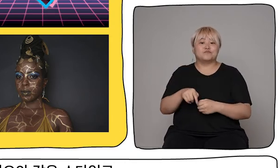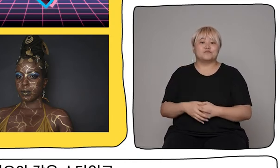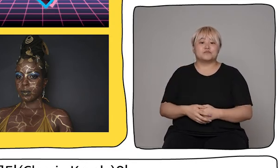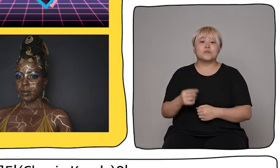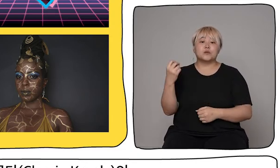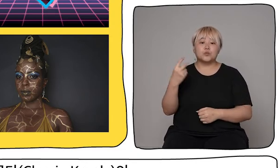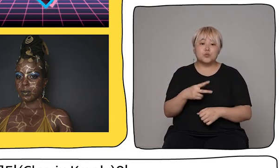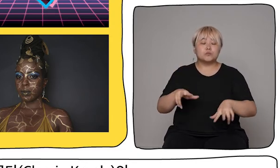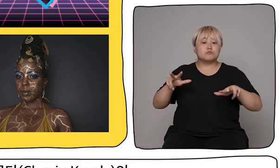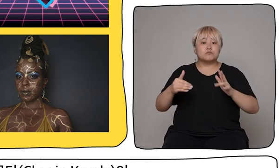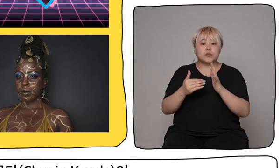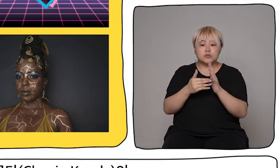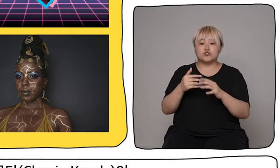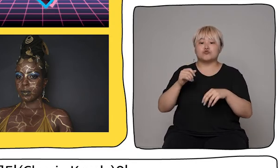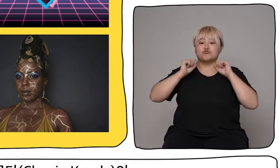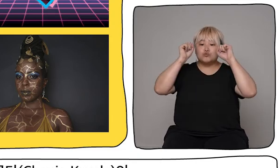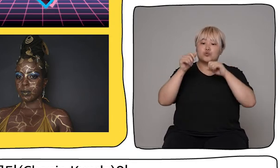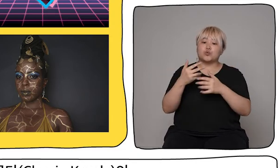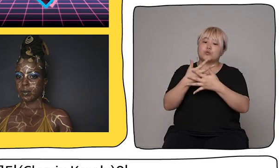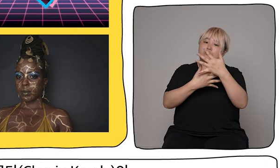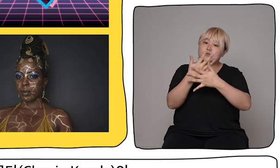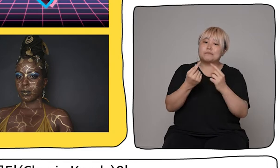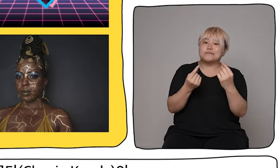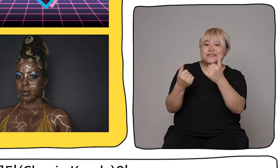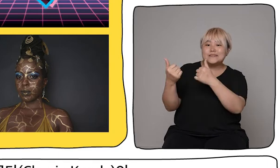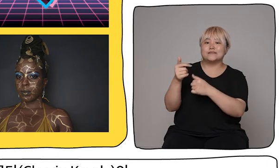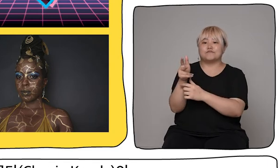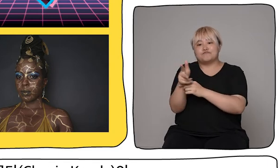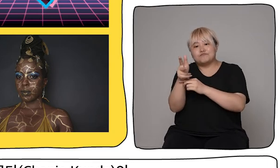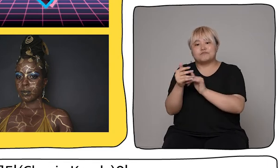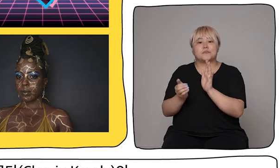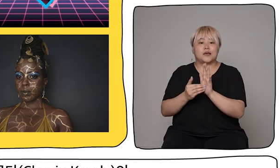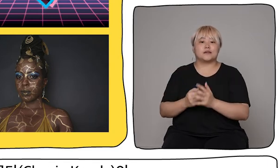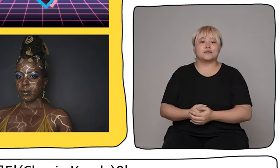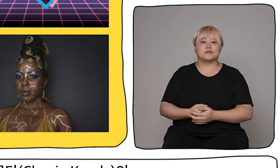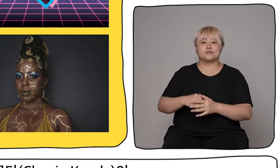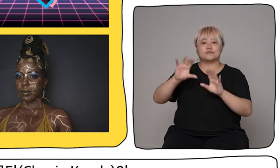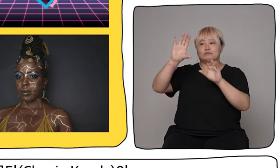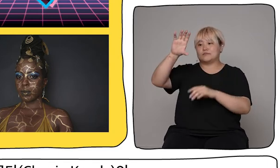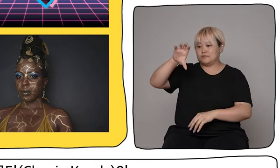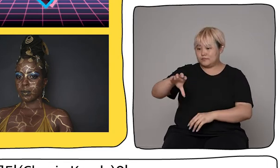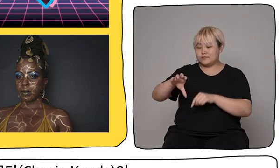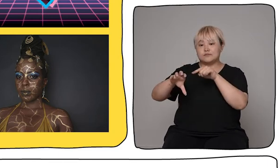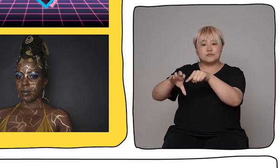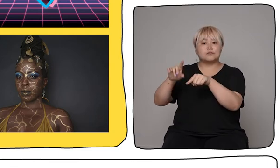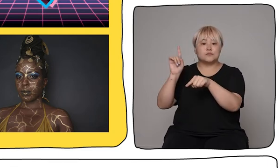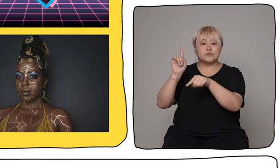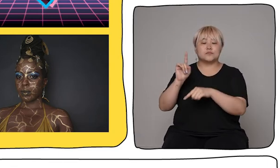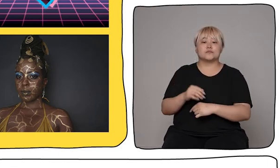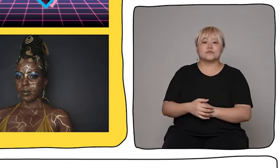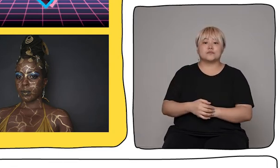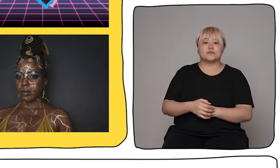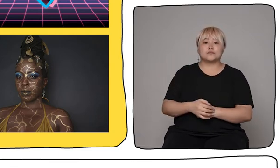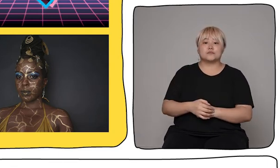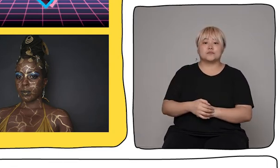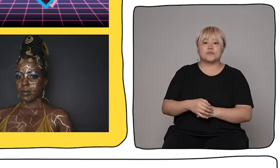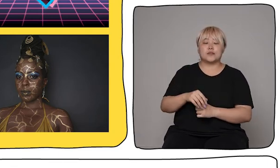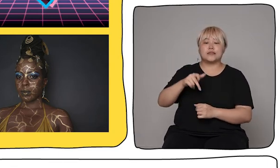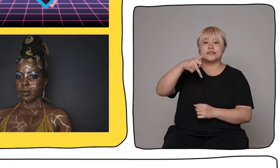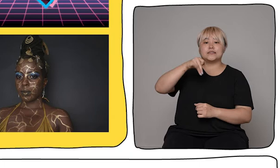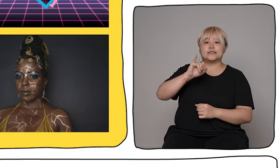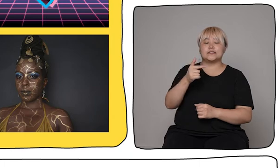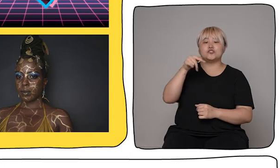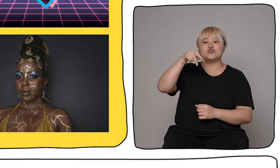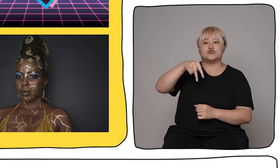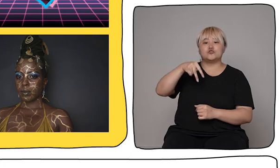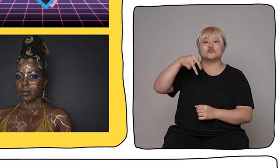tape. And at the bottom right-hand have Shange Kunda's Kitsugi Gold, which was another filmed piece looking at